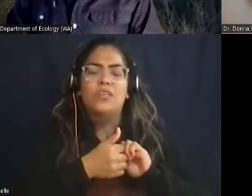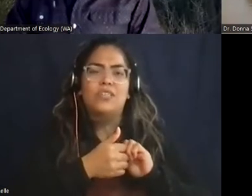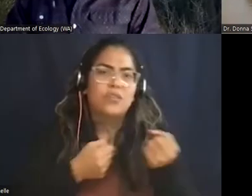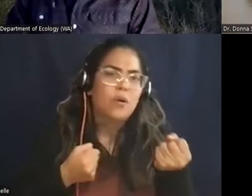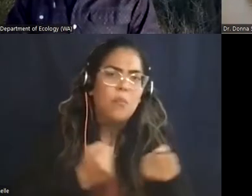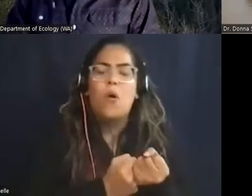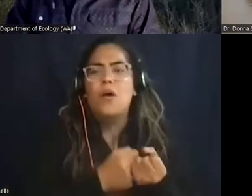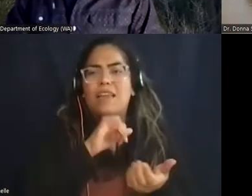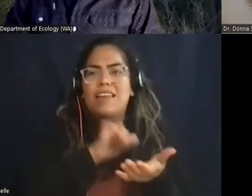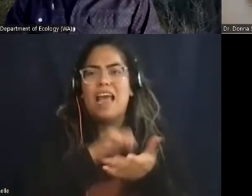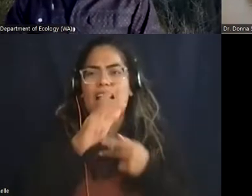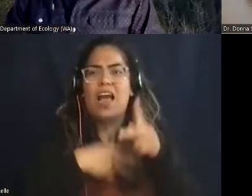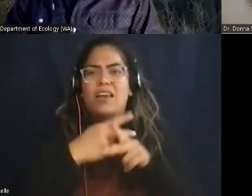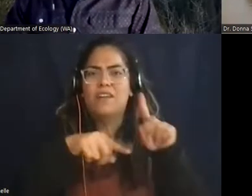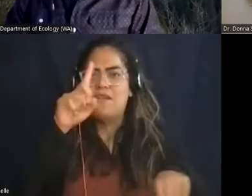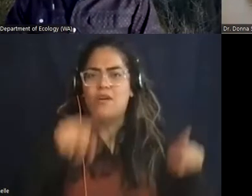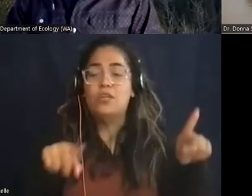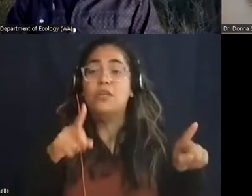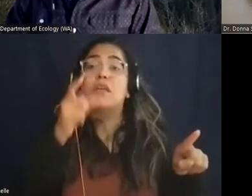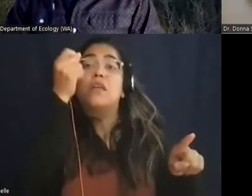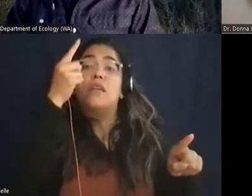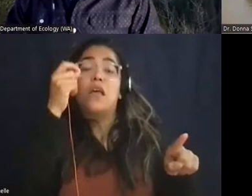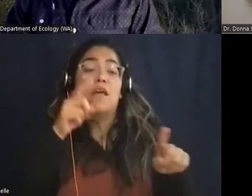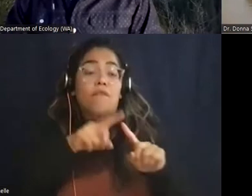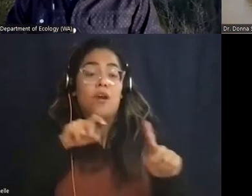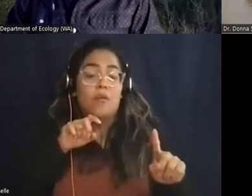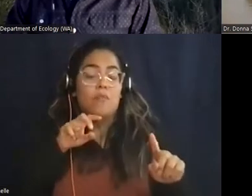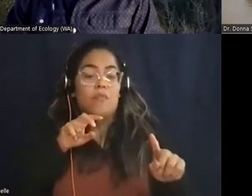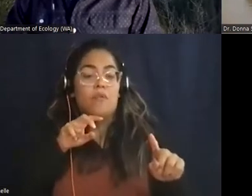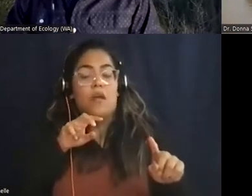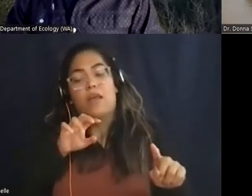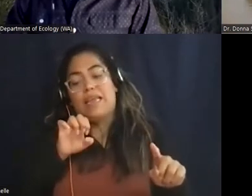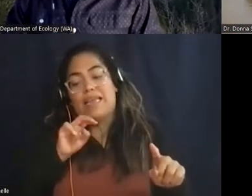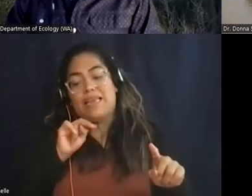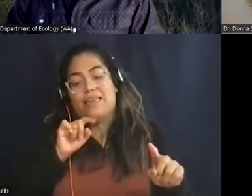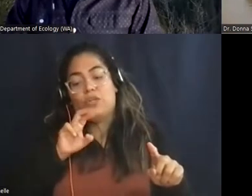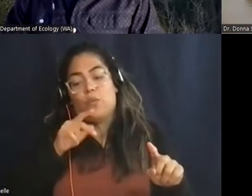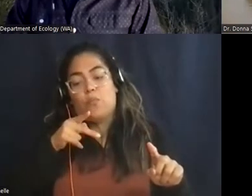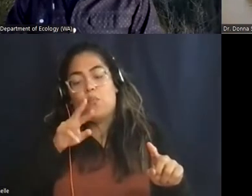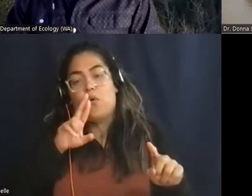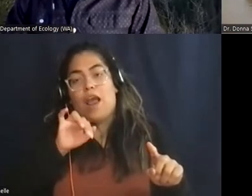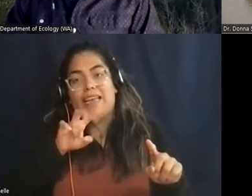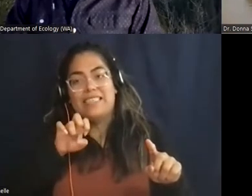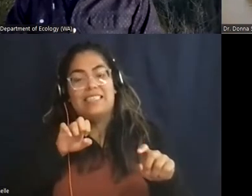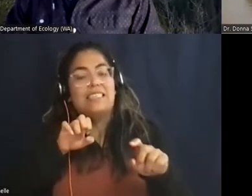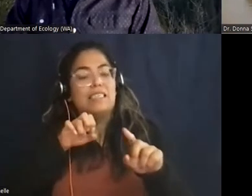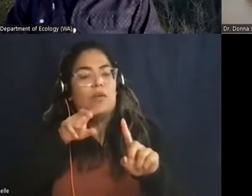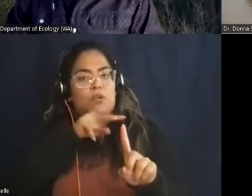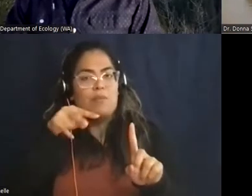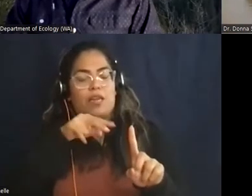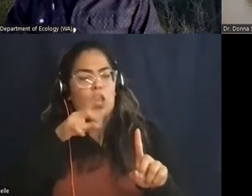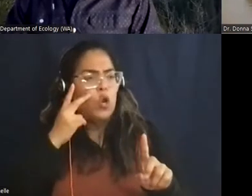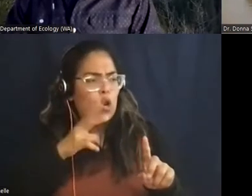So from an enterprise perspective, you recruit people from diverse backgrounds. You're intentional about where you